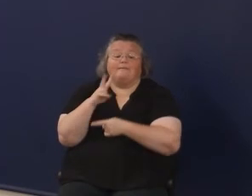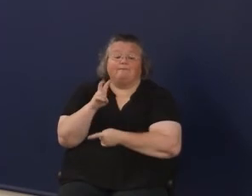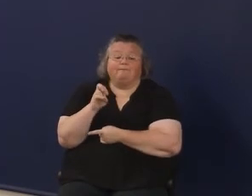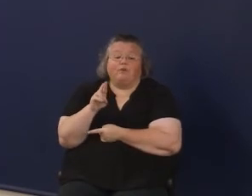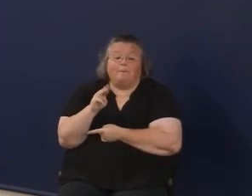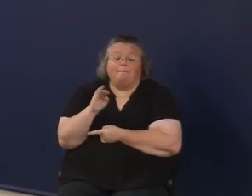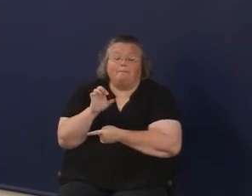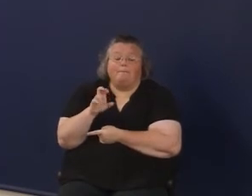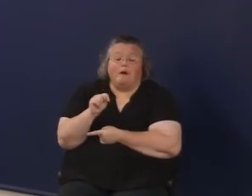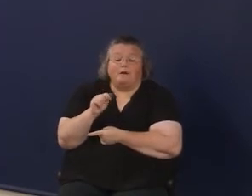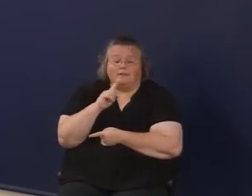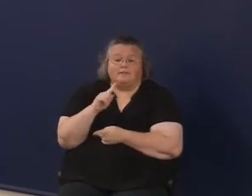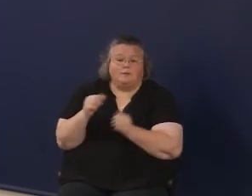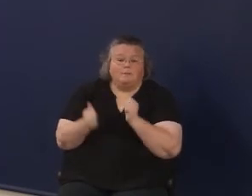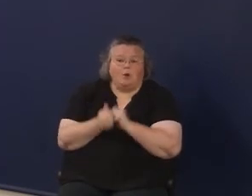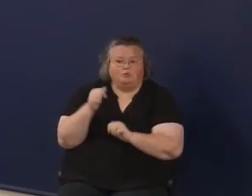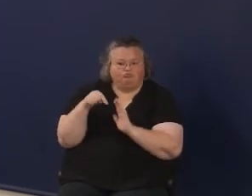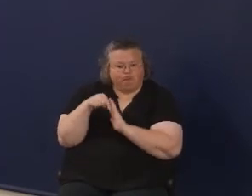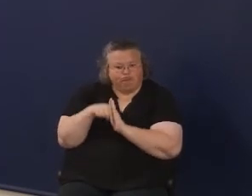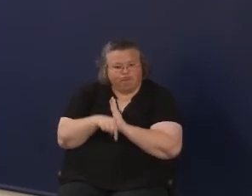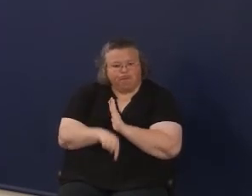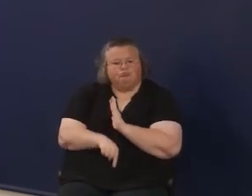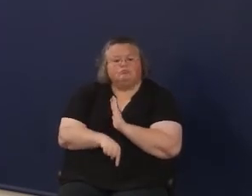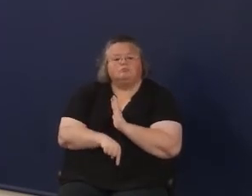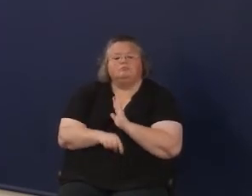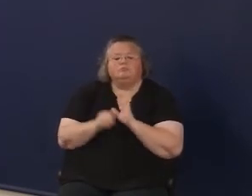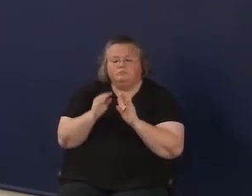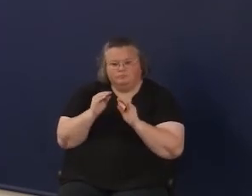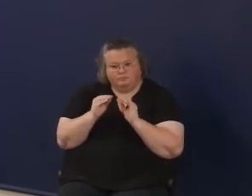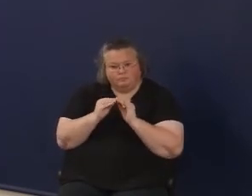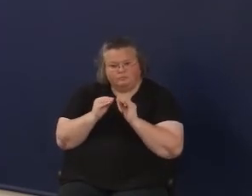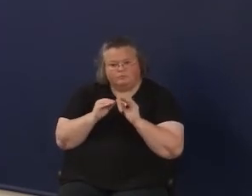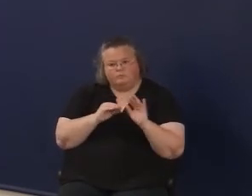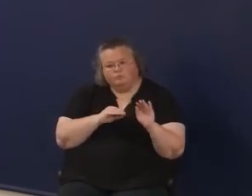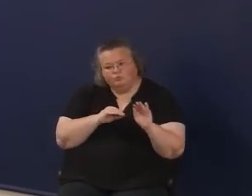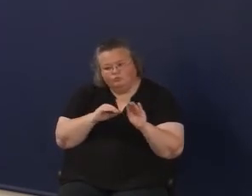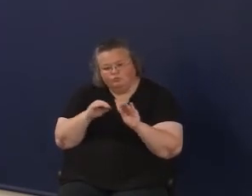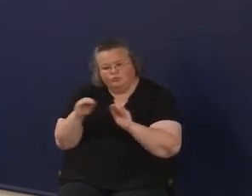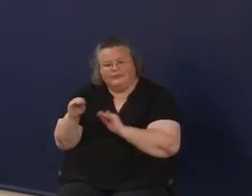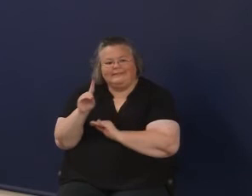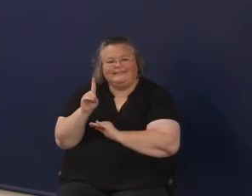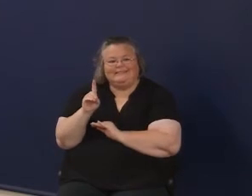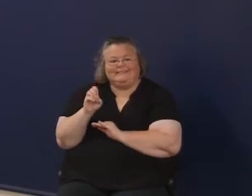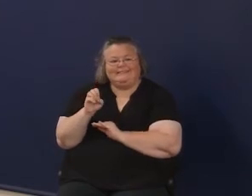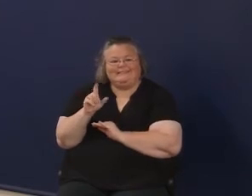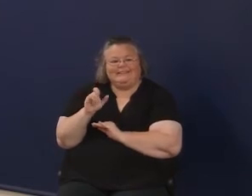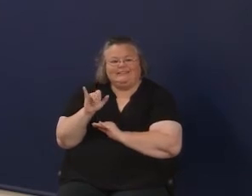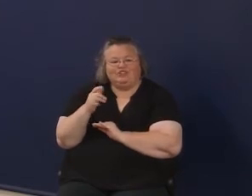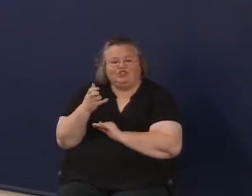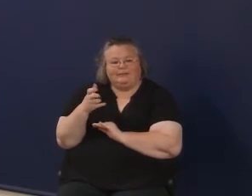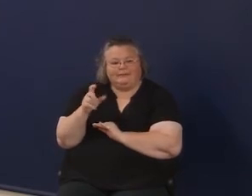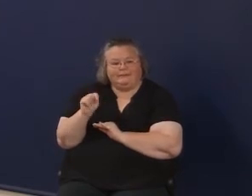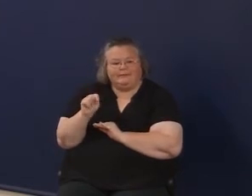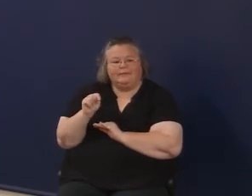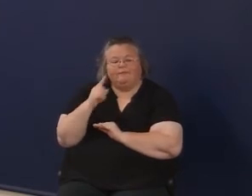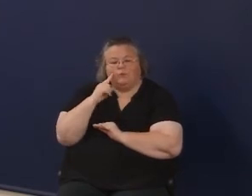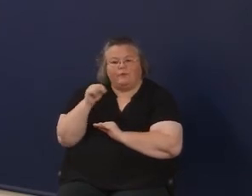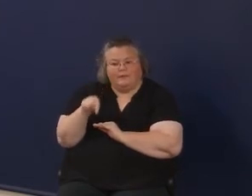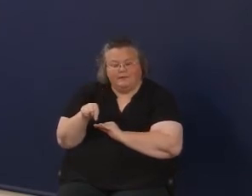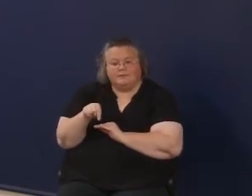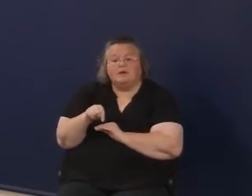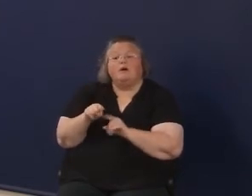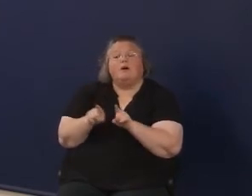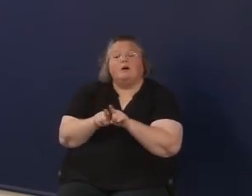probably furthest down the line, been really moving diligently in this direction for a long period of time. The other thing they're